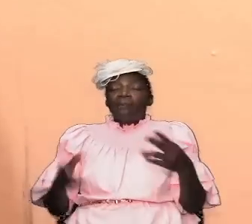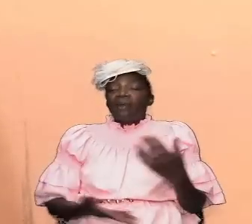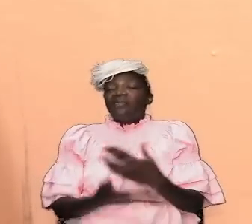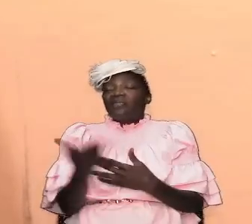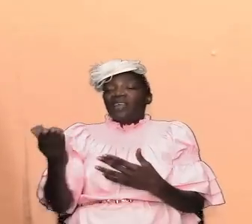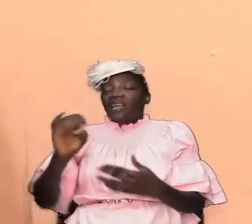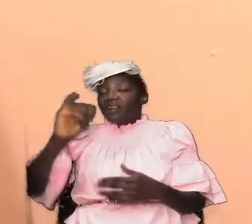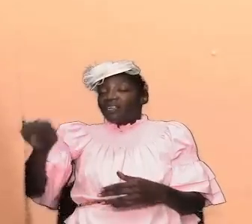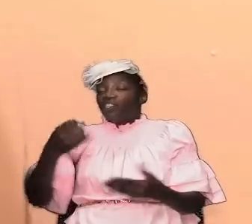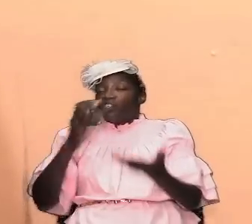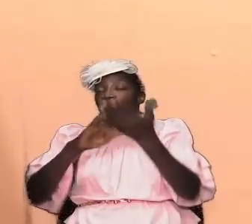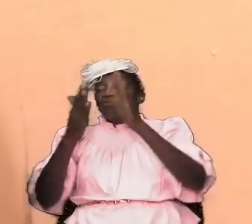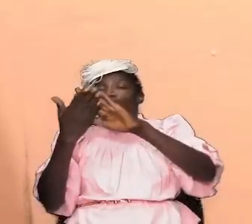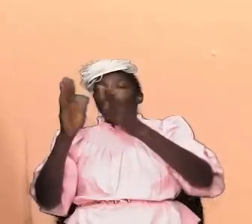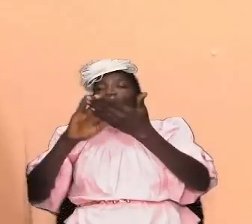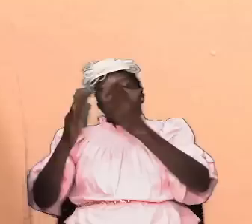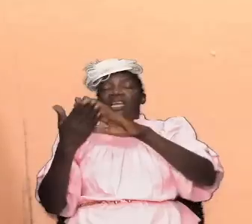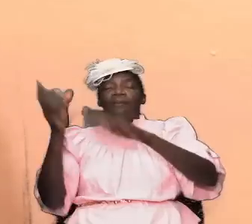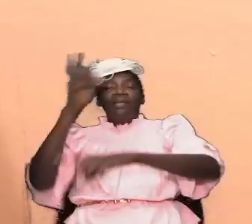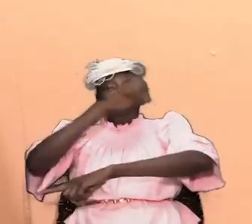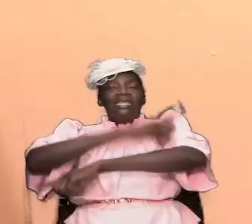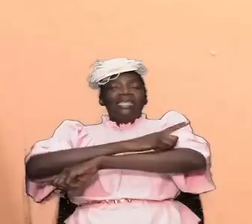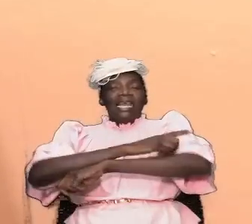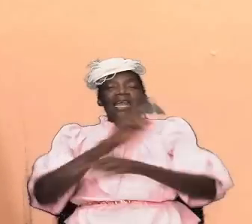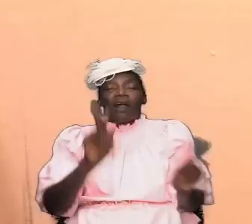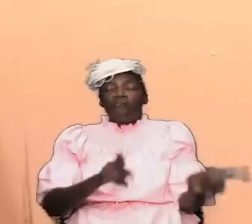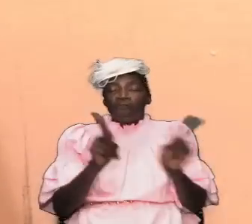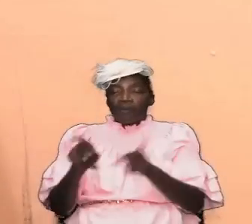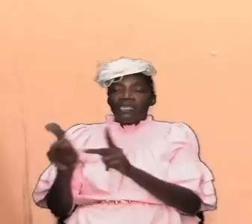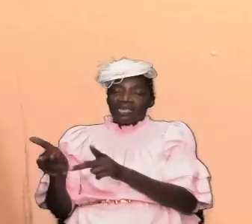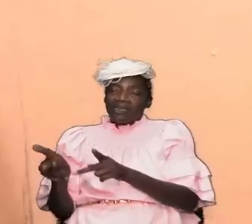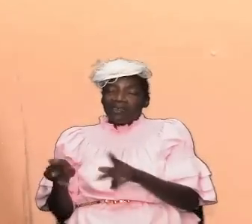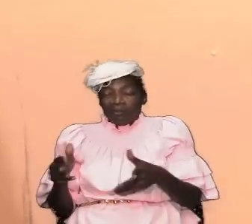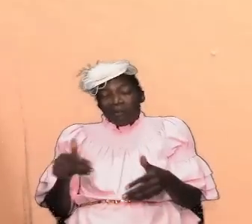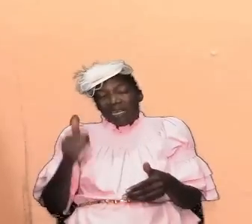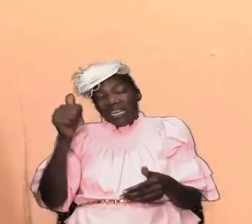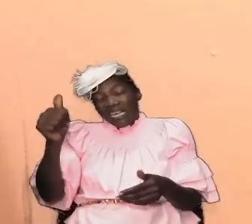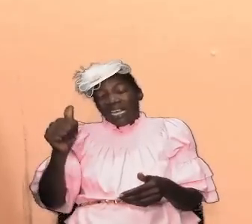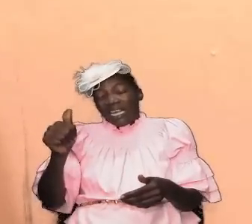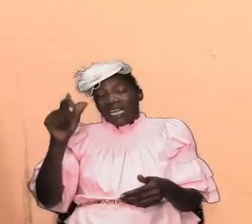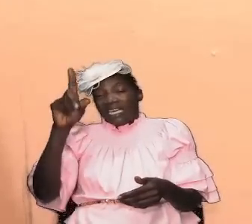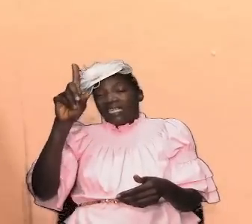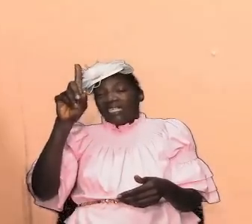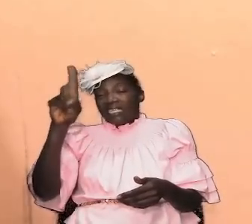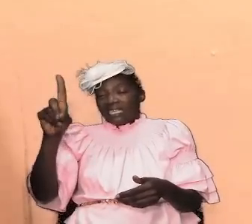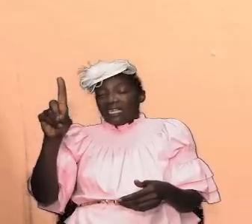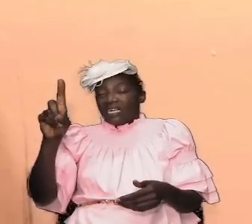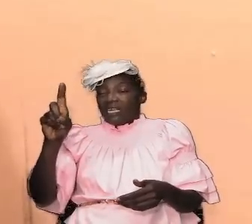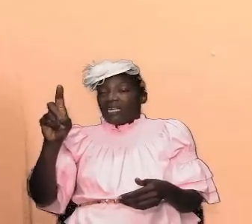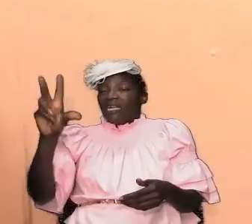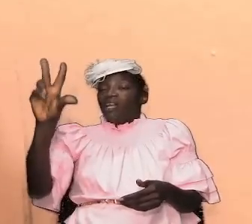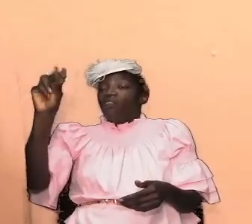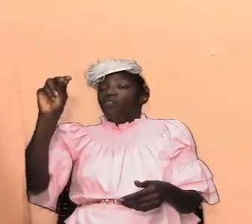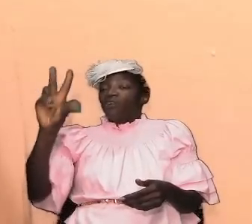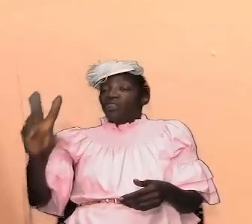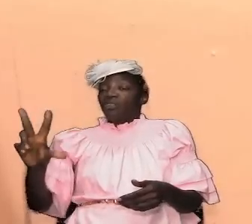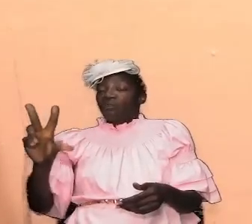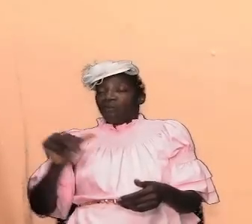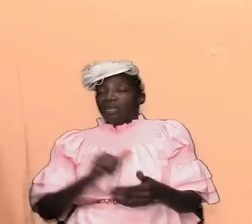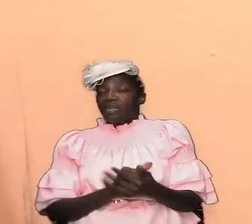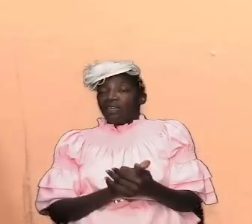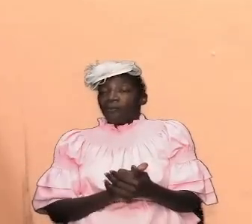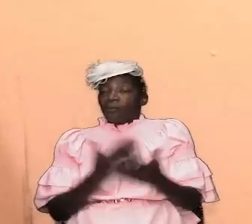jerusalem on the day of pentecost about ad 33 i would like for us to